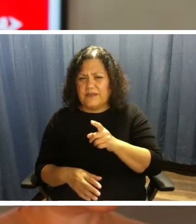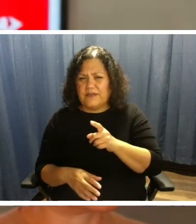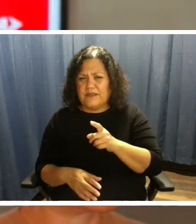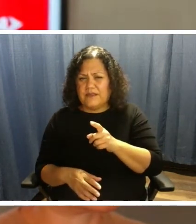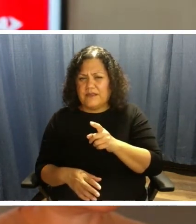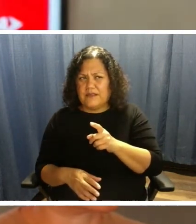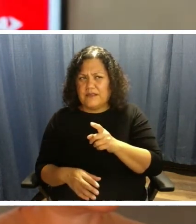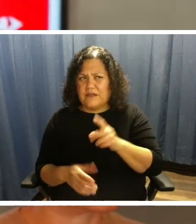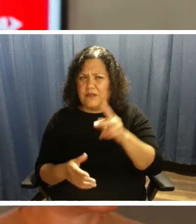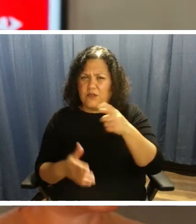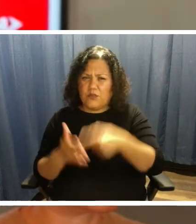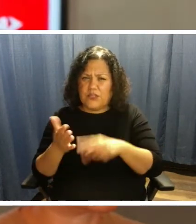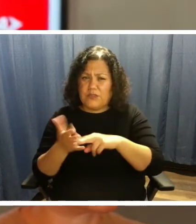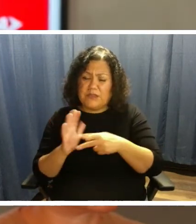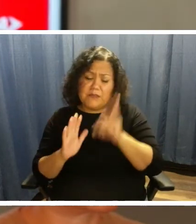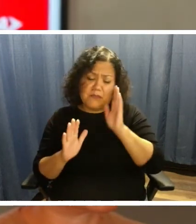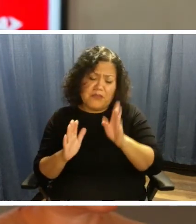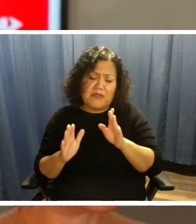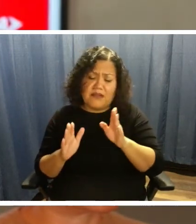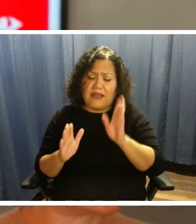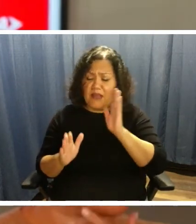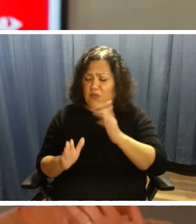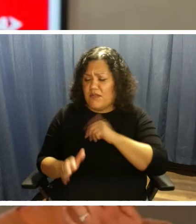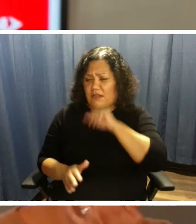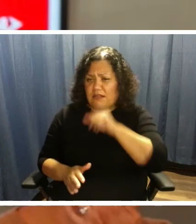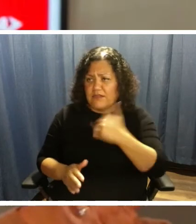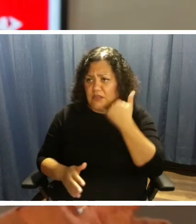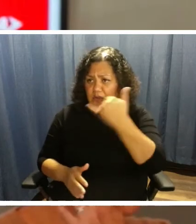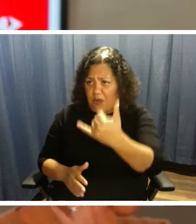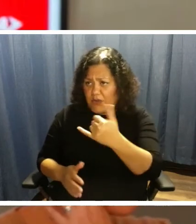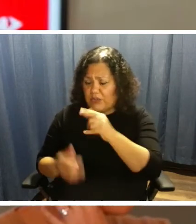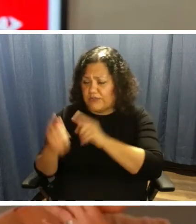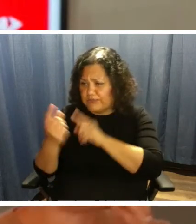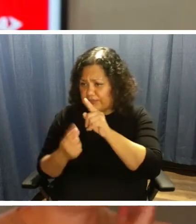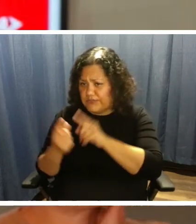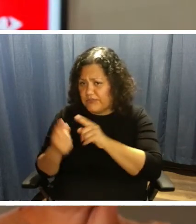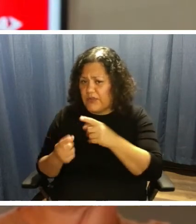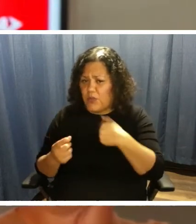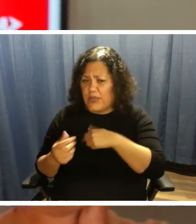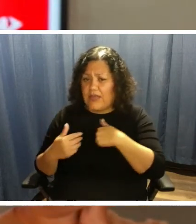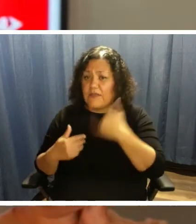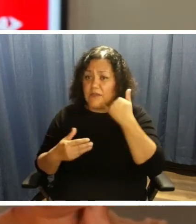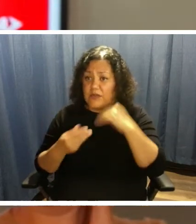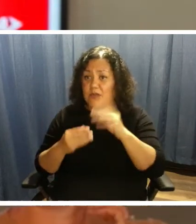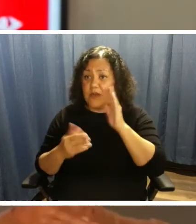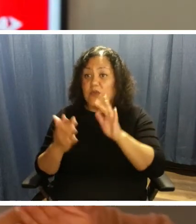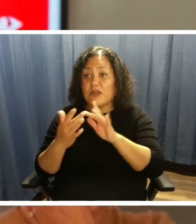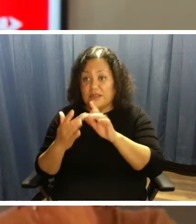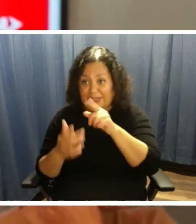I'd like to talk to you and call you. So I think we have your number and we'll get a hold of you.